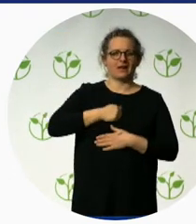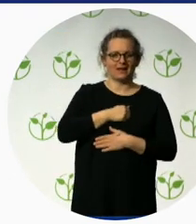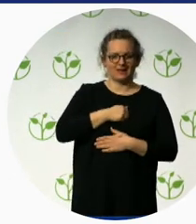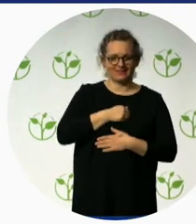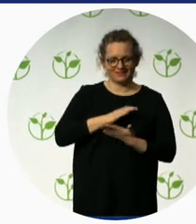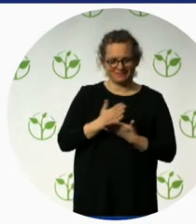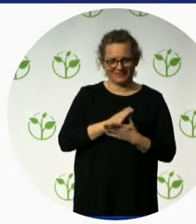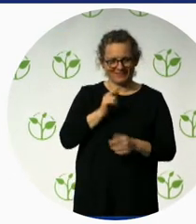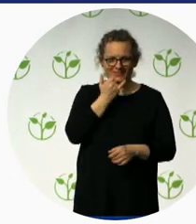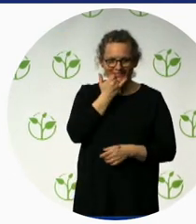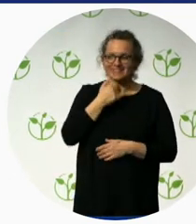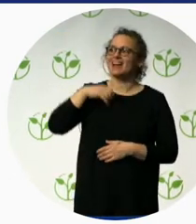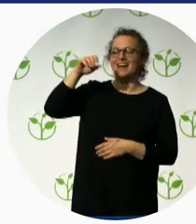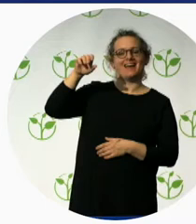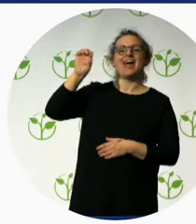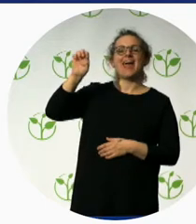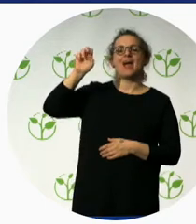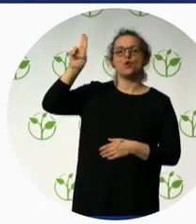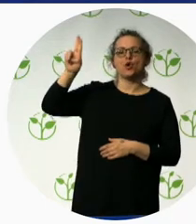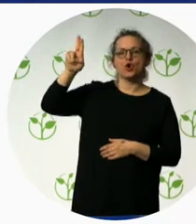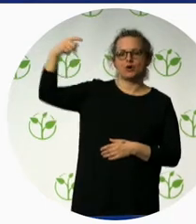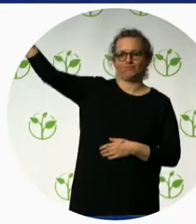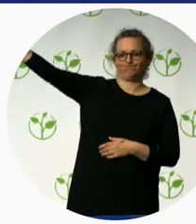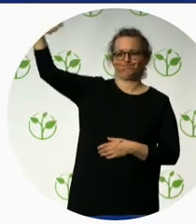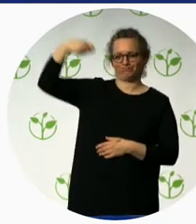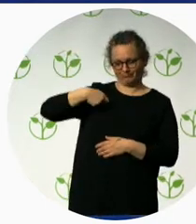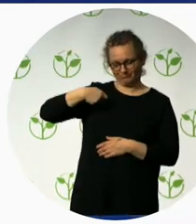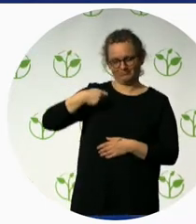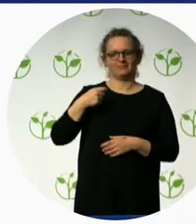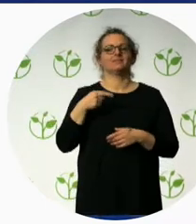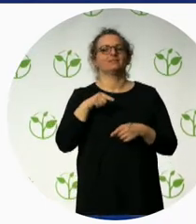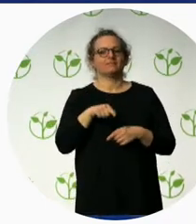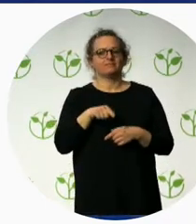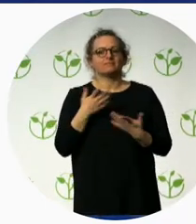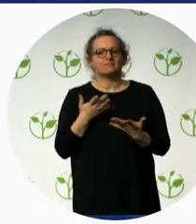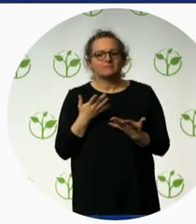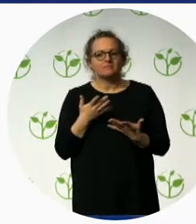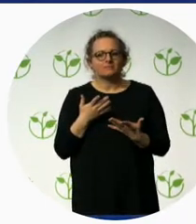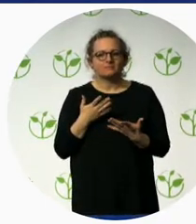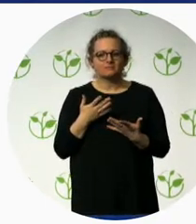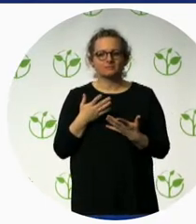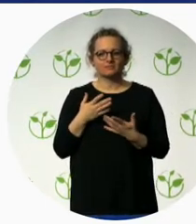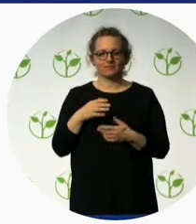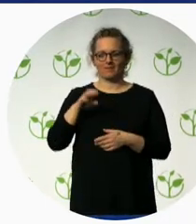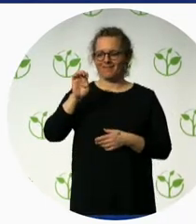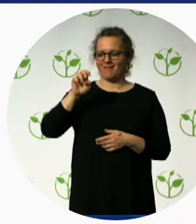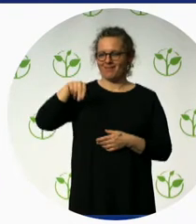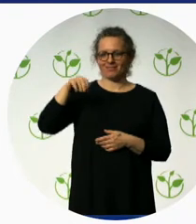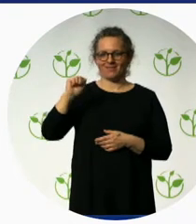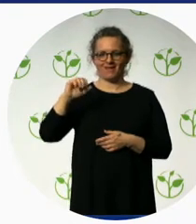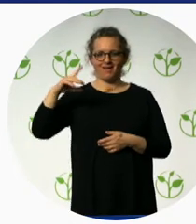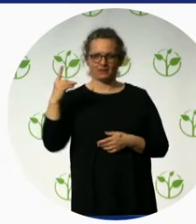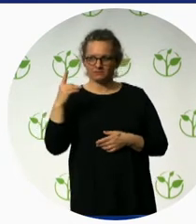level, the project is working in four areas of Lebanon, four touristic